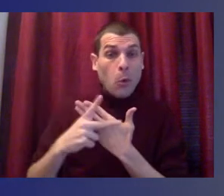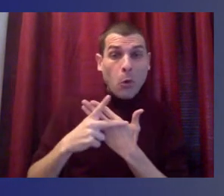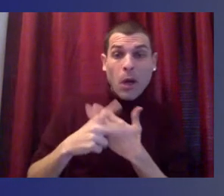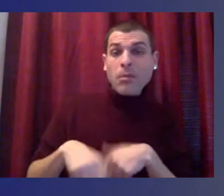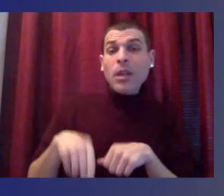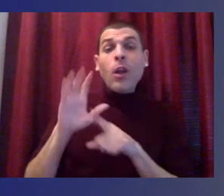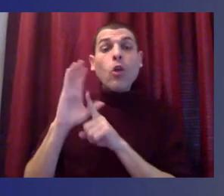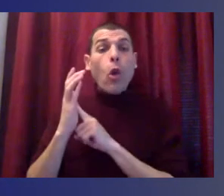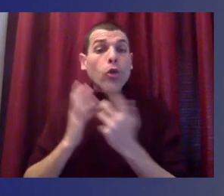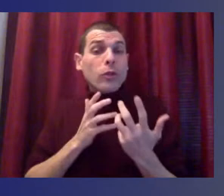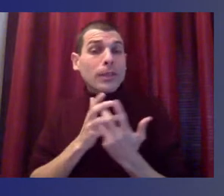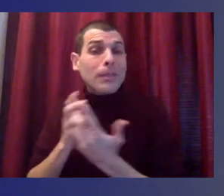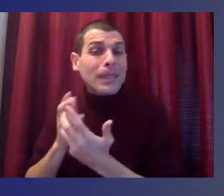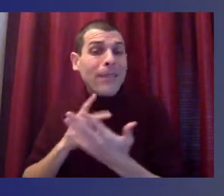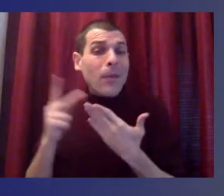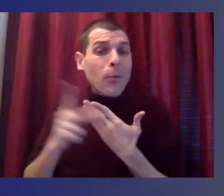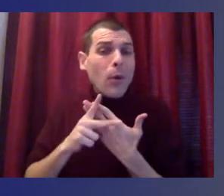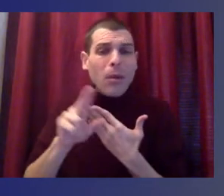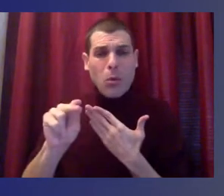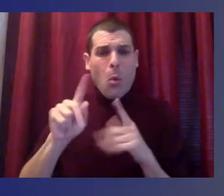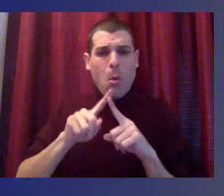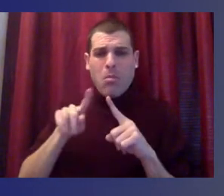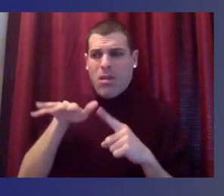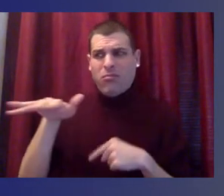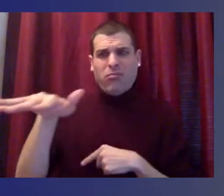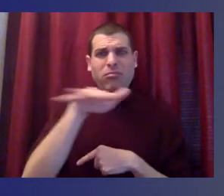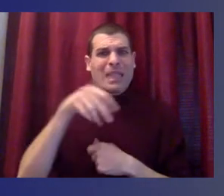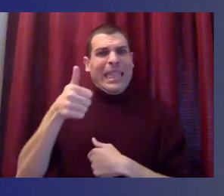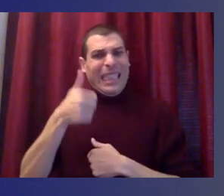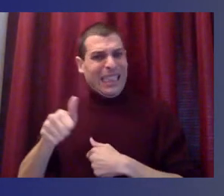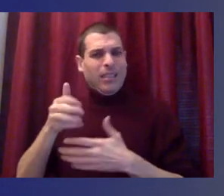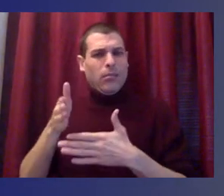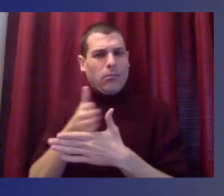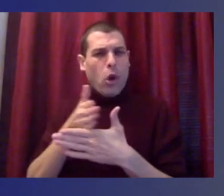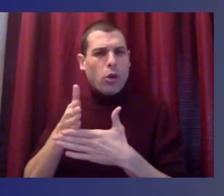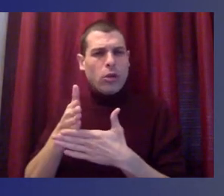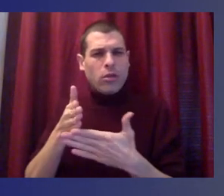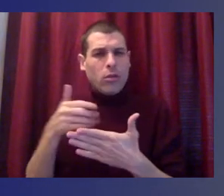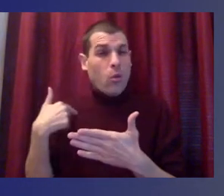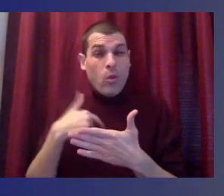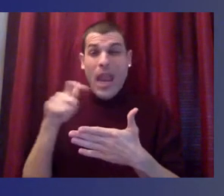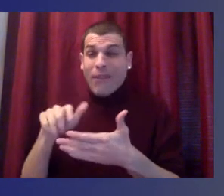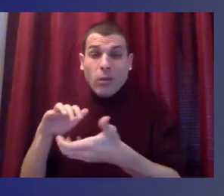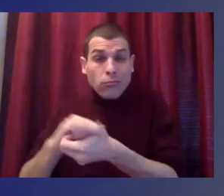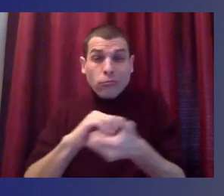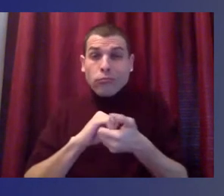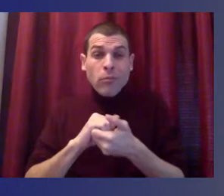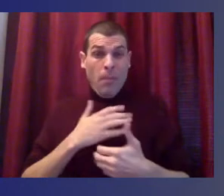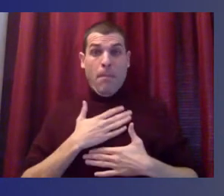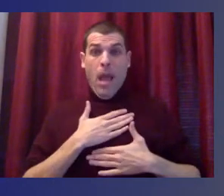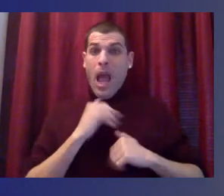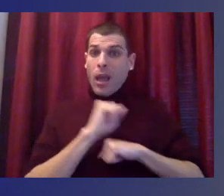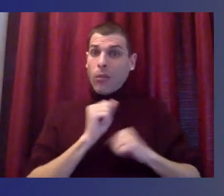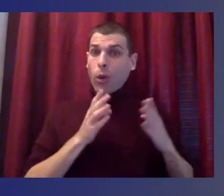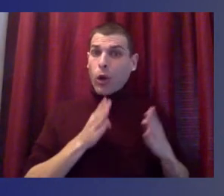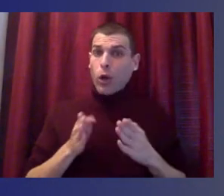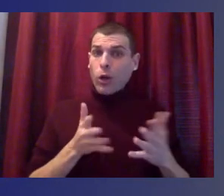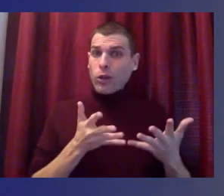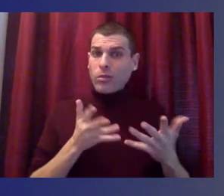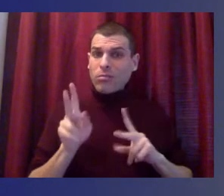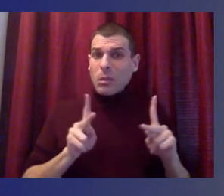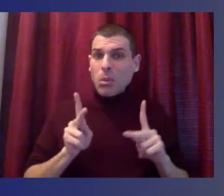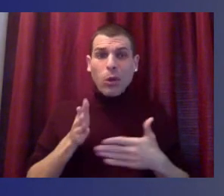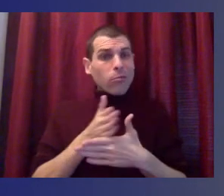but the partnership that has been essential with my own colleagues, with my own